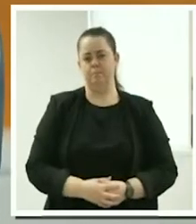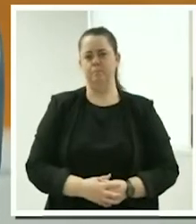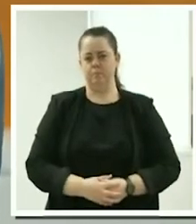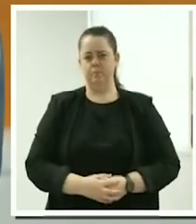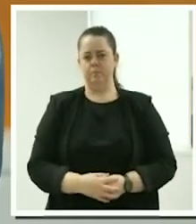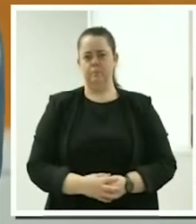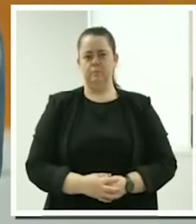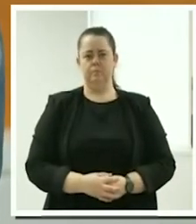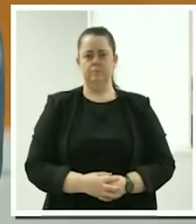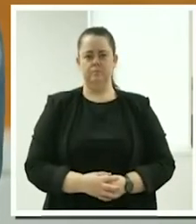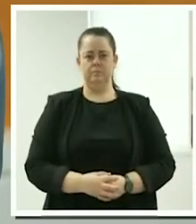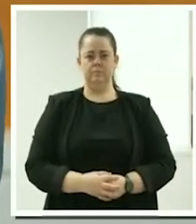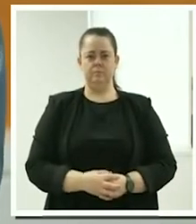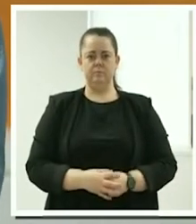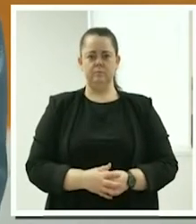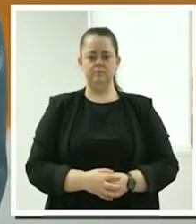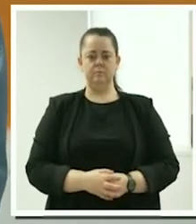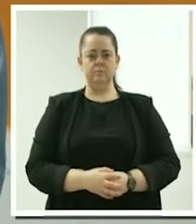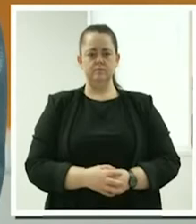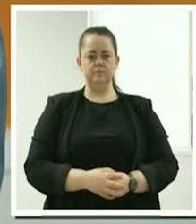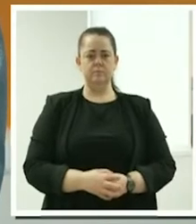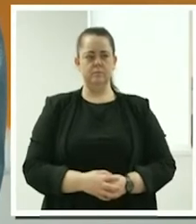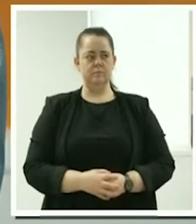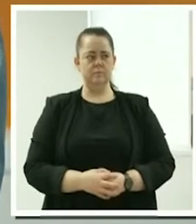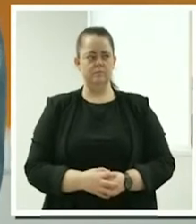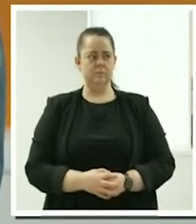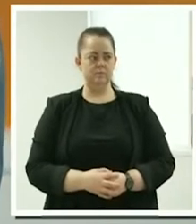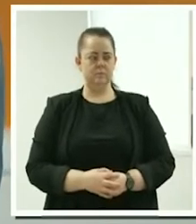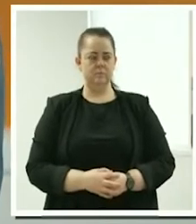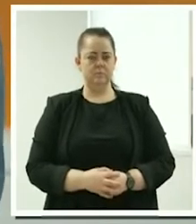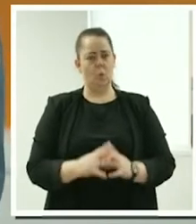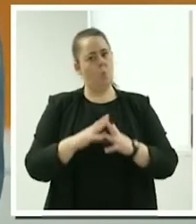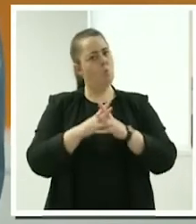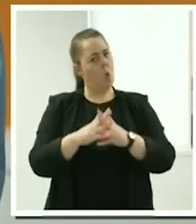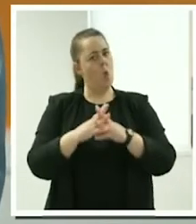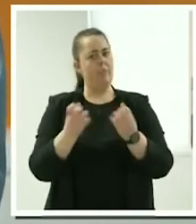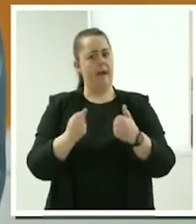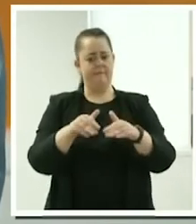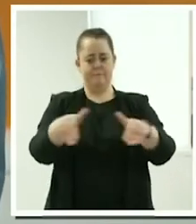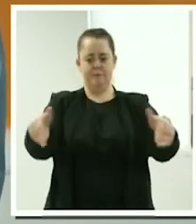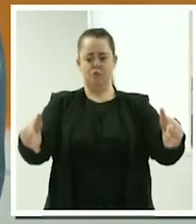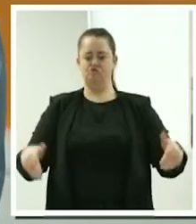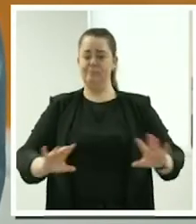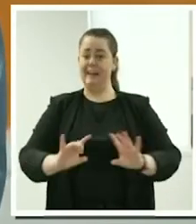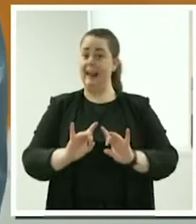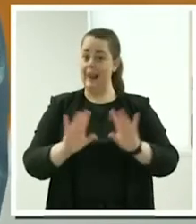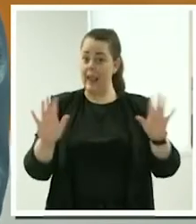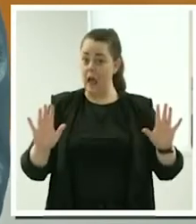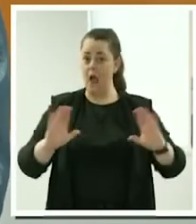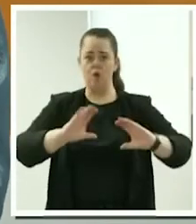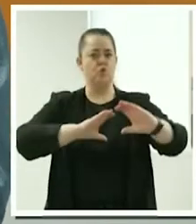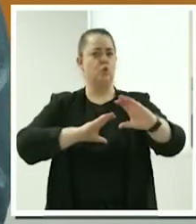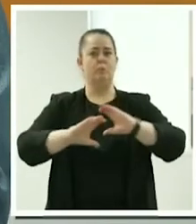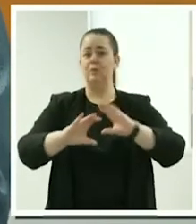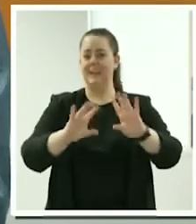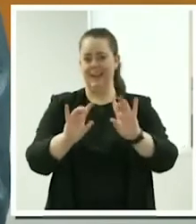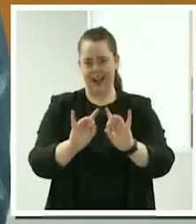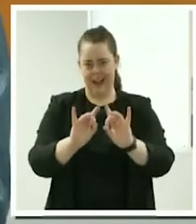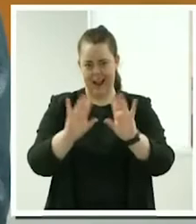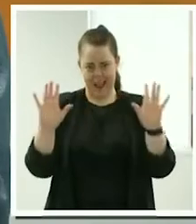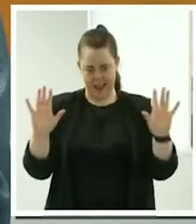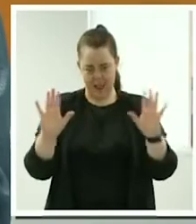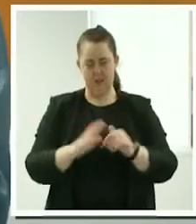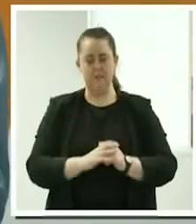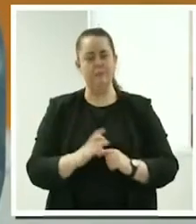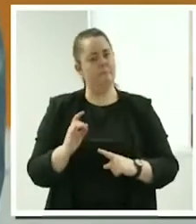So I think it's good if you have those boundaries that your communication is very clear. For